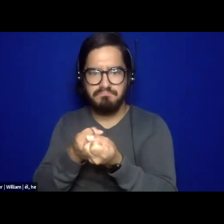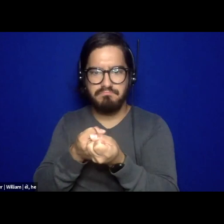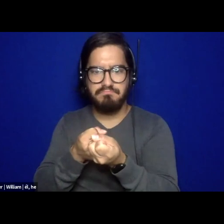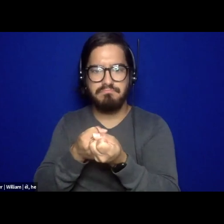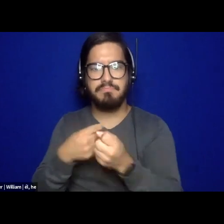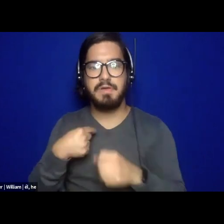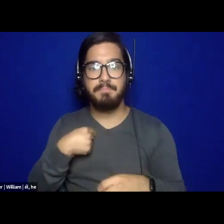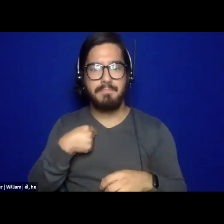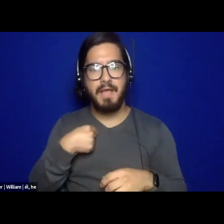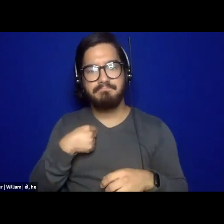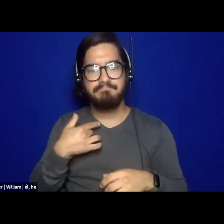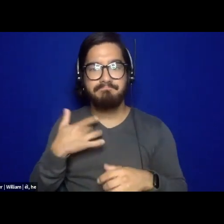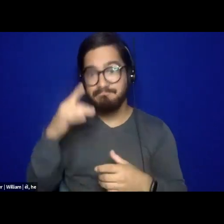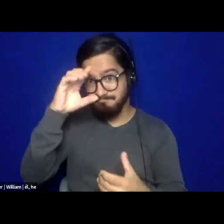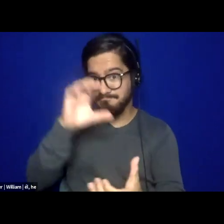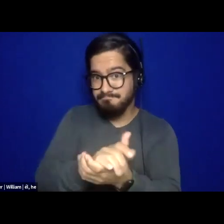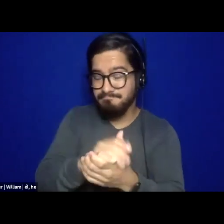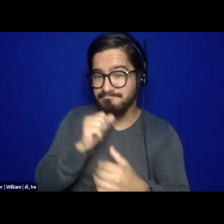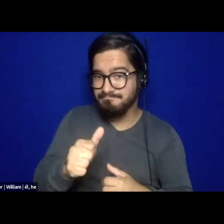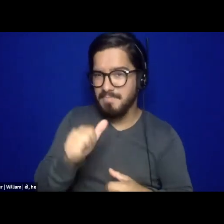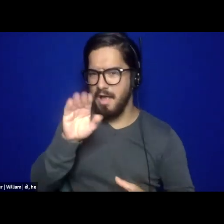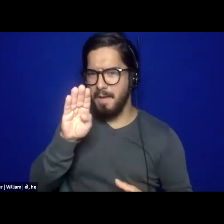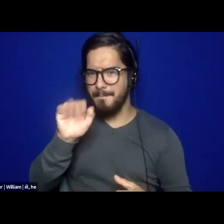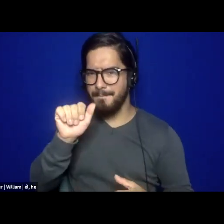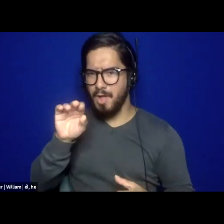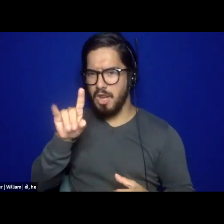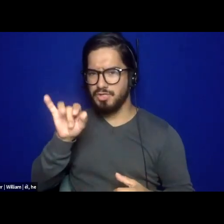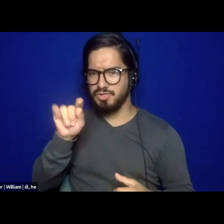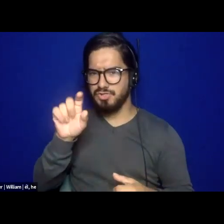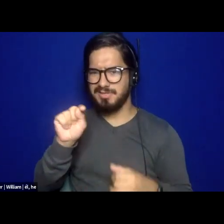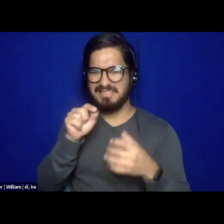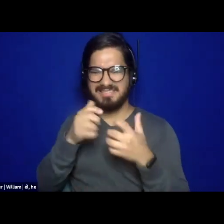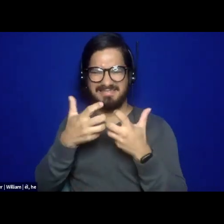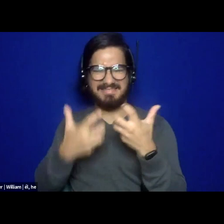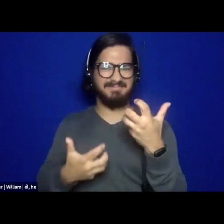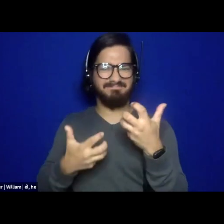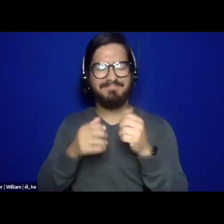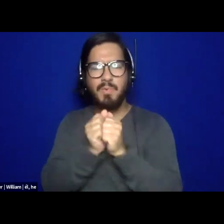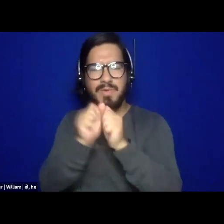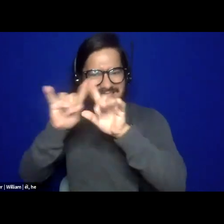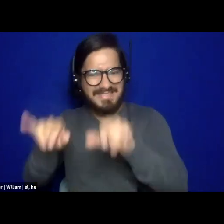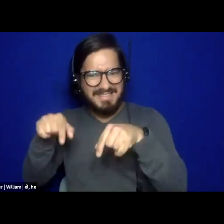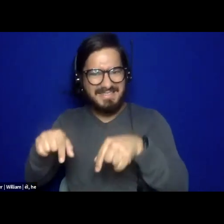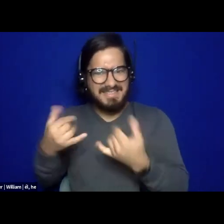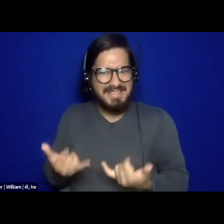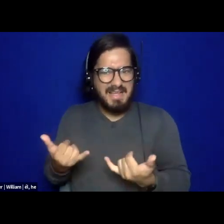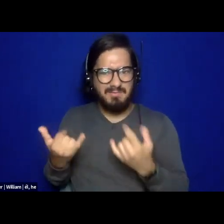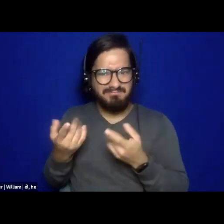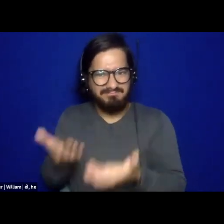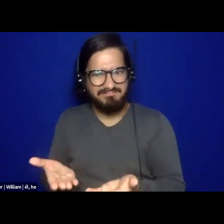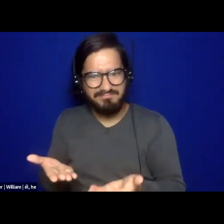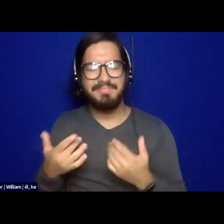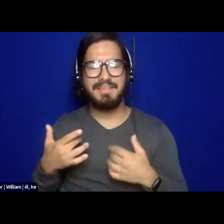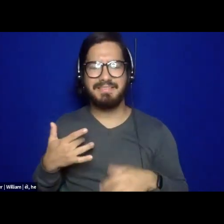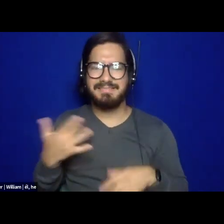with the systems that exist. And so I'm sort of constantly in tension trying to balance those things and do